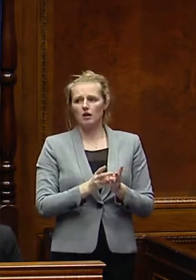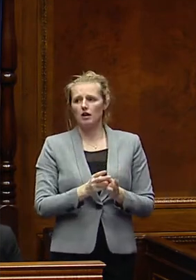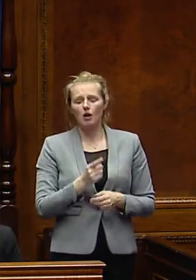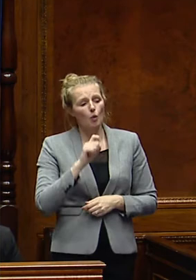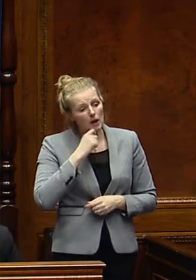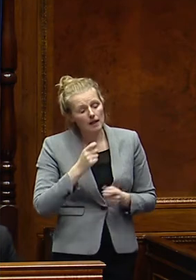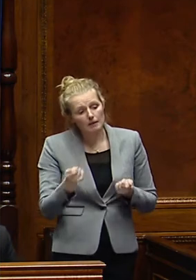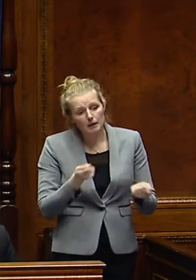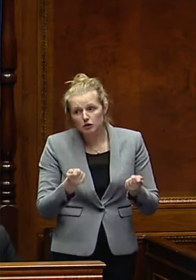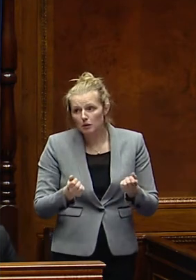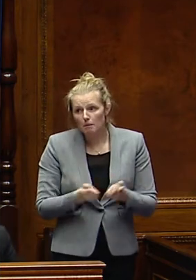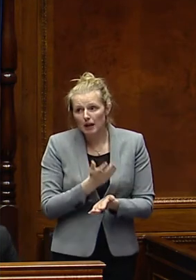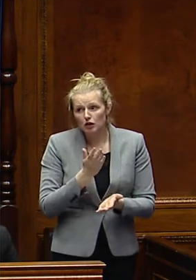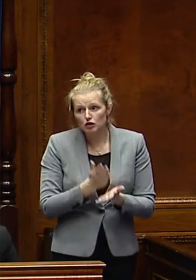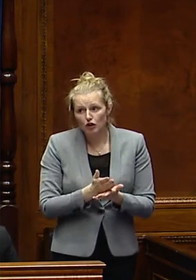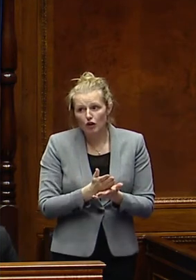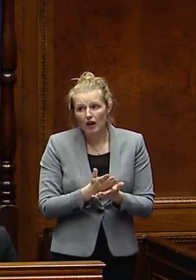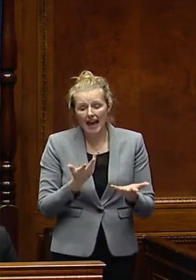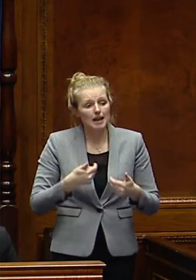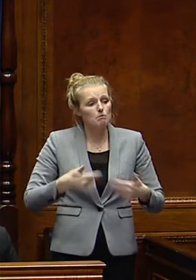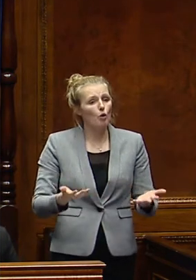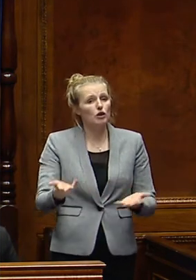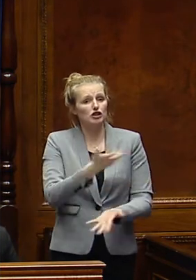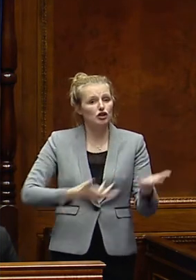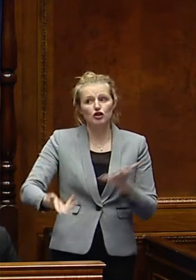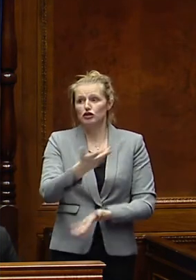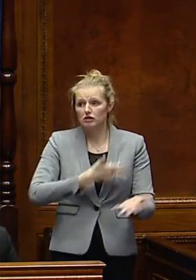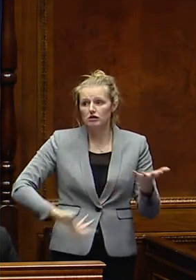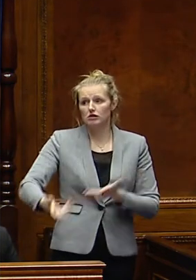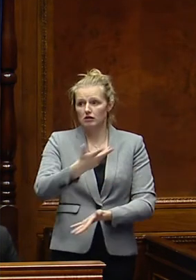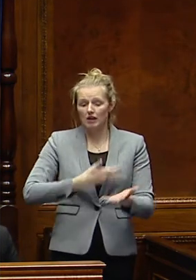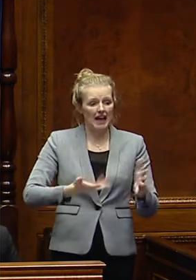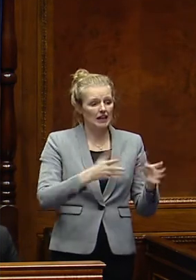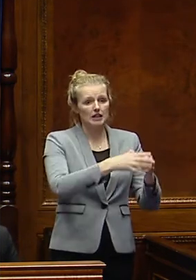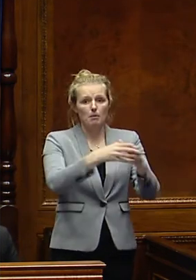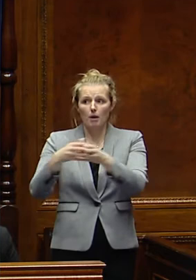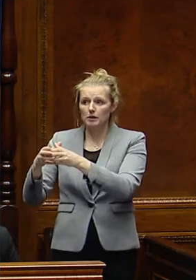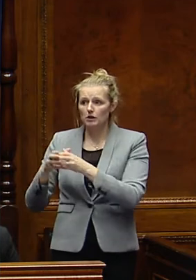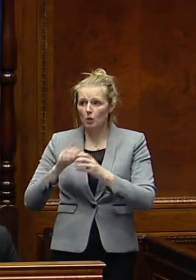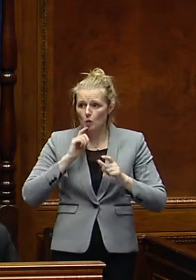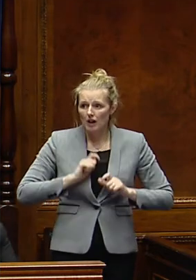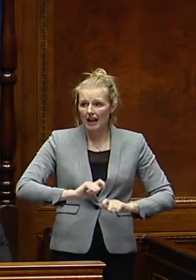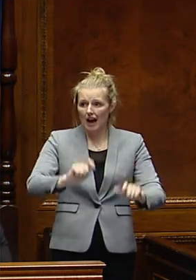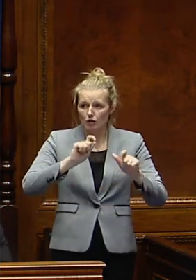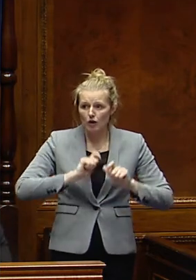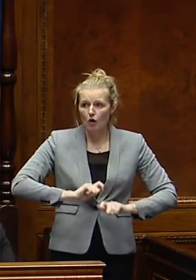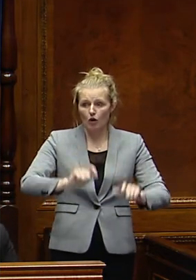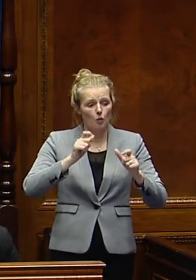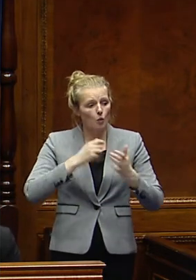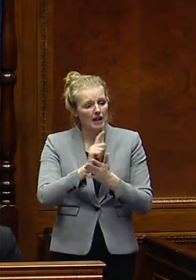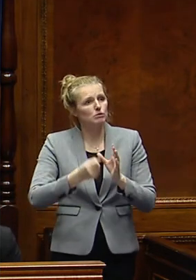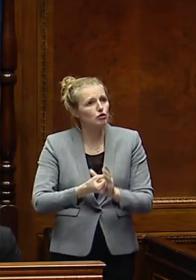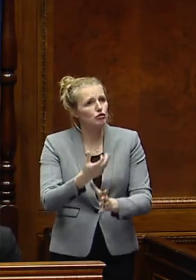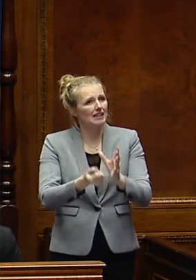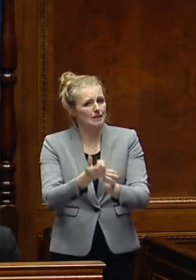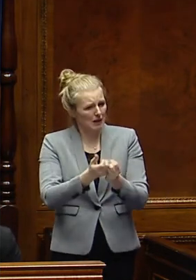ensure that in any discussions that the entire executive and all departments will be kept on board as this bill progresses, to ensure